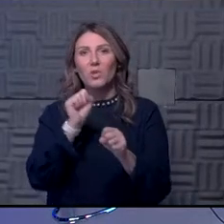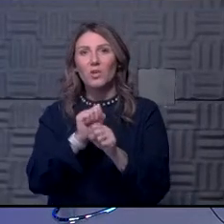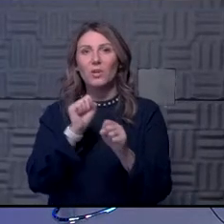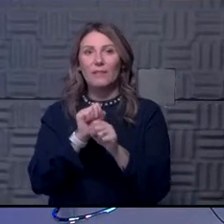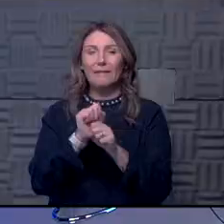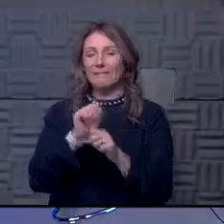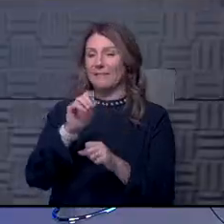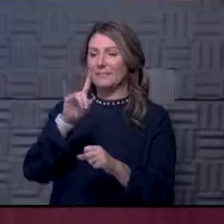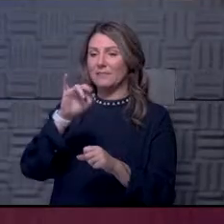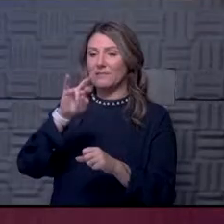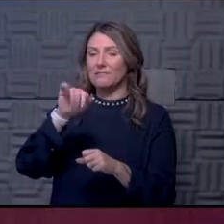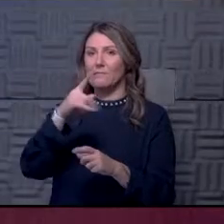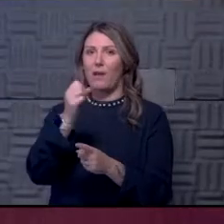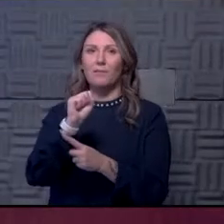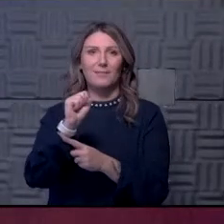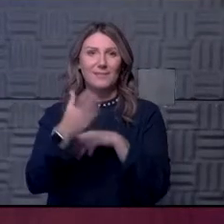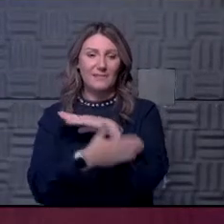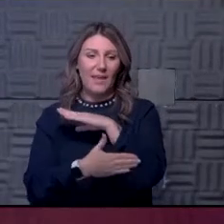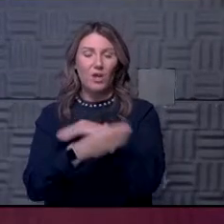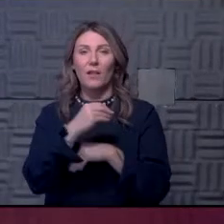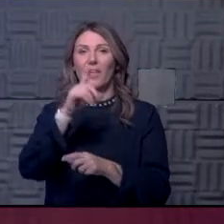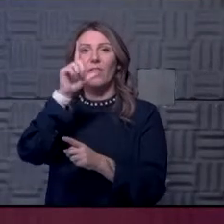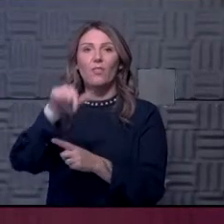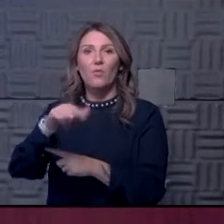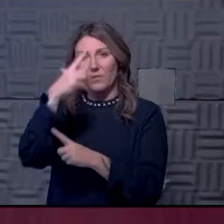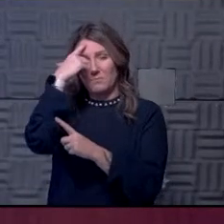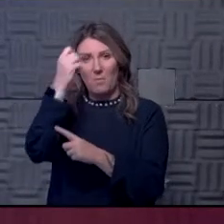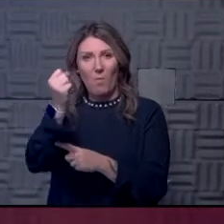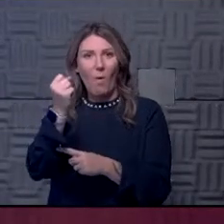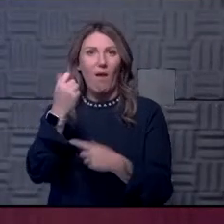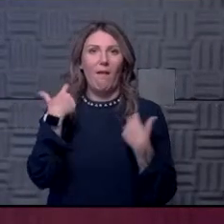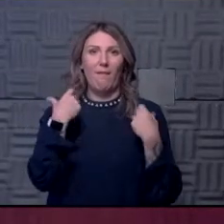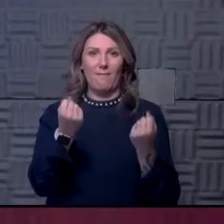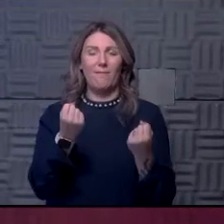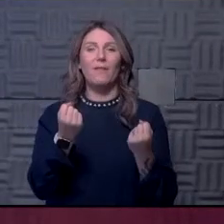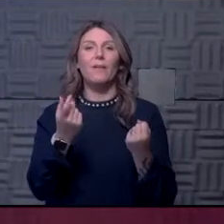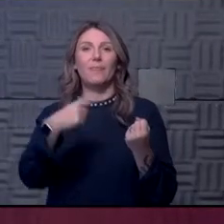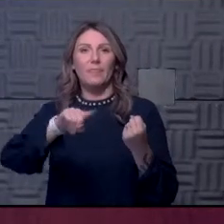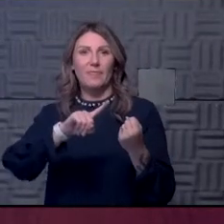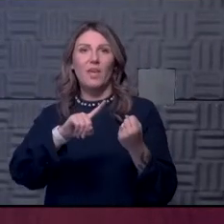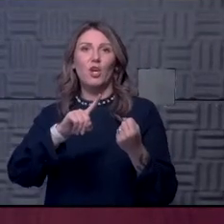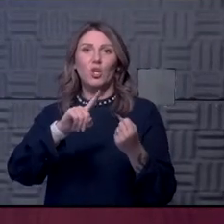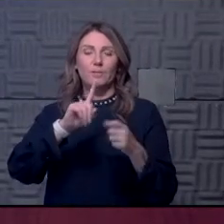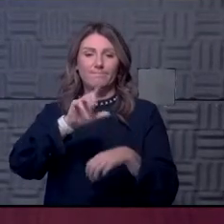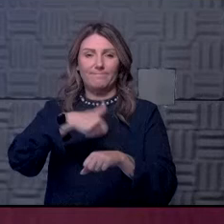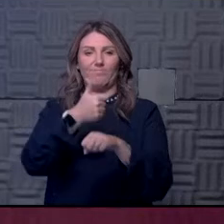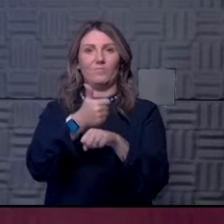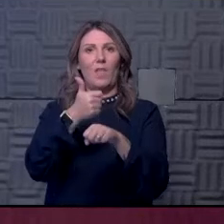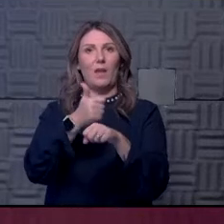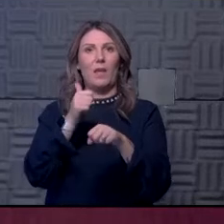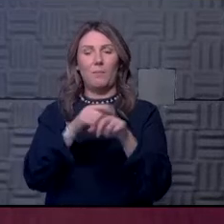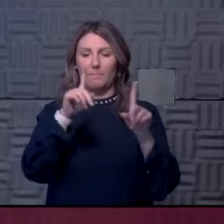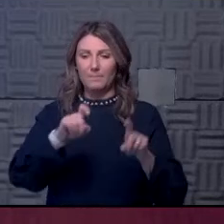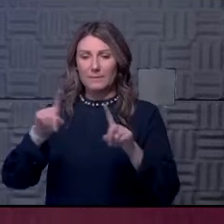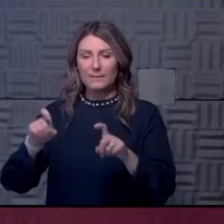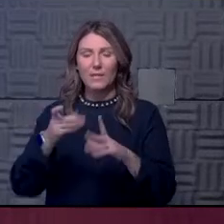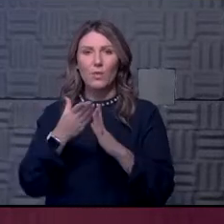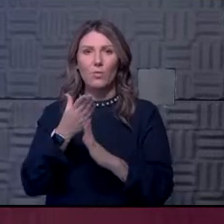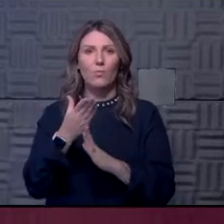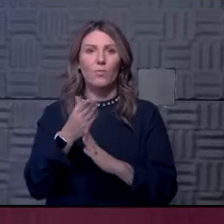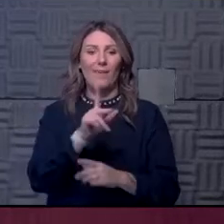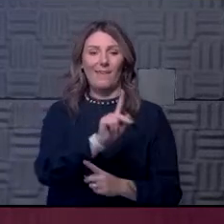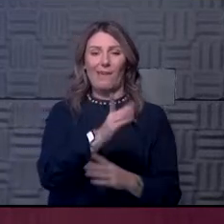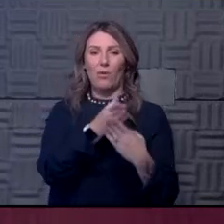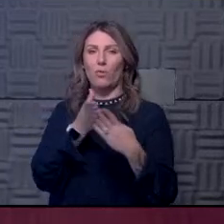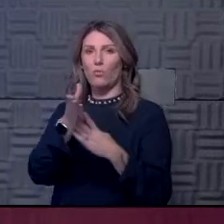Public Health, uh, and Lawrence, uh, Memorial Health, that they are mapping out a testing strategy for the, for the K through 12 system,